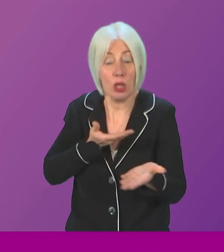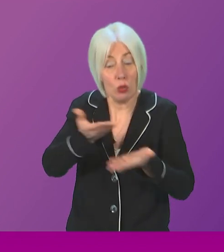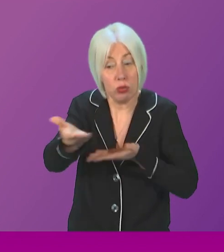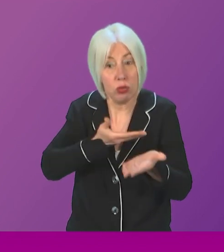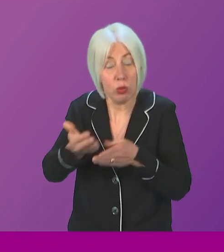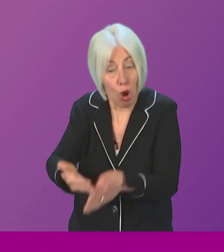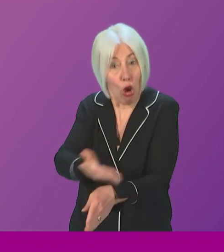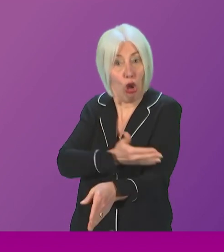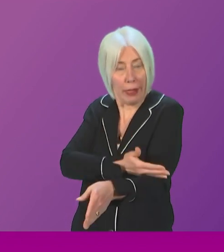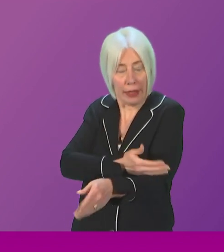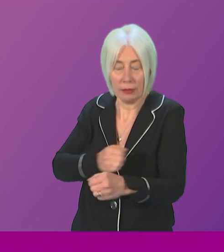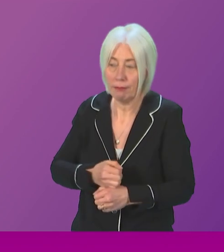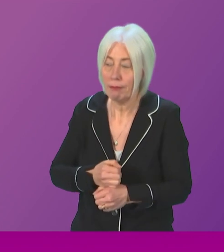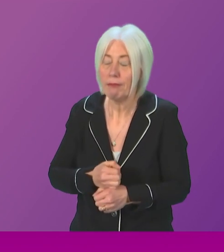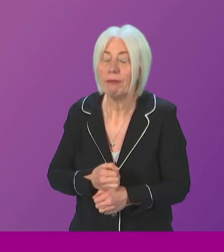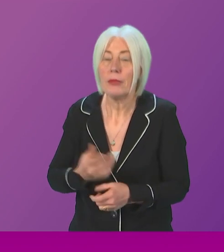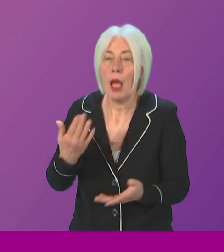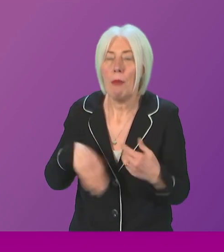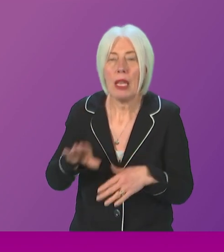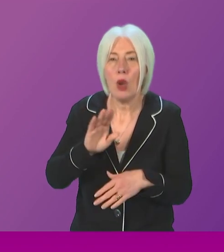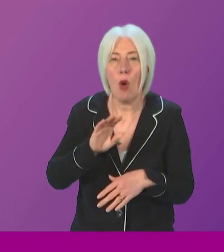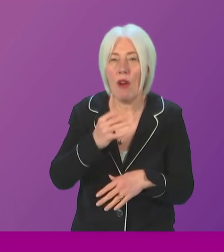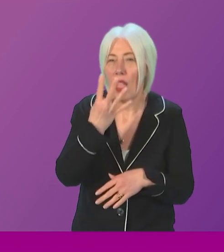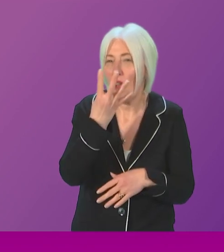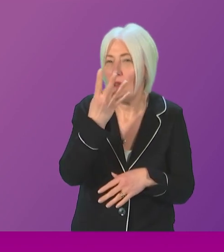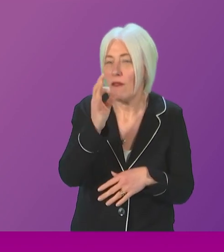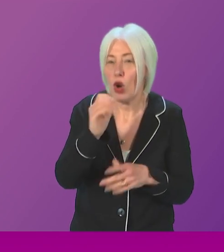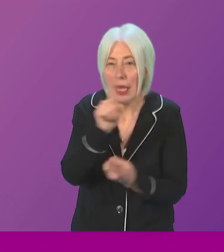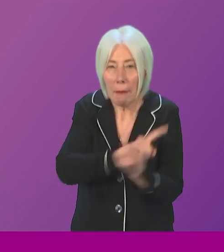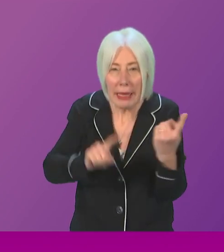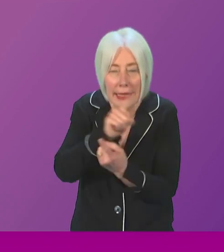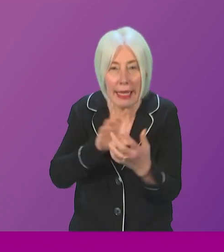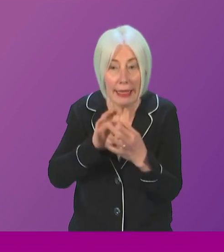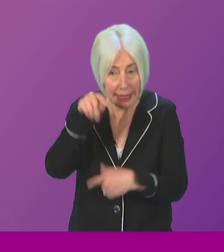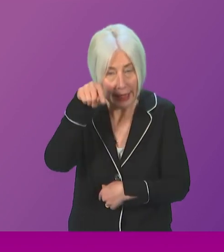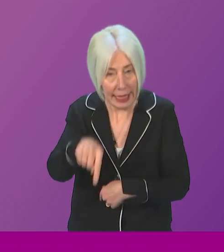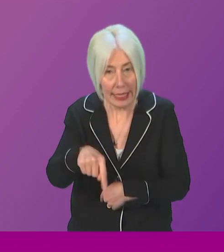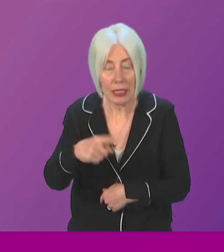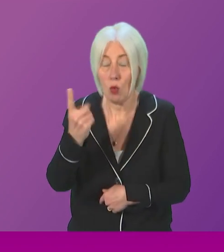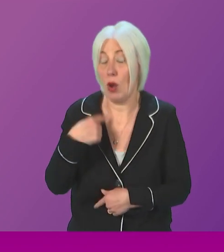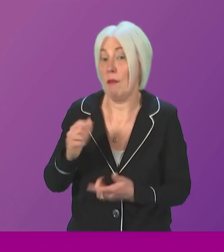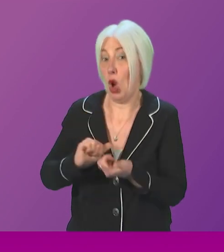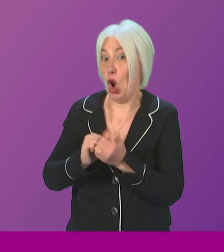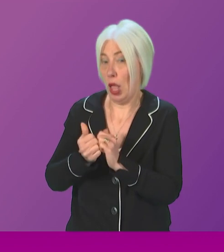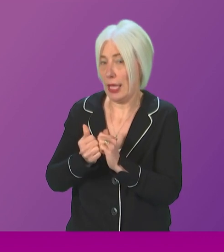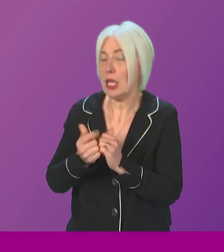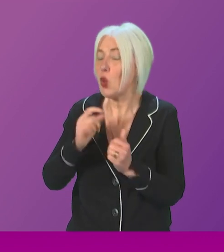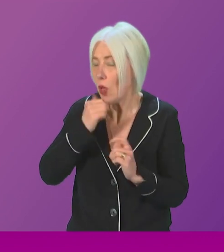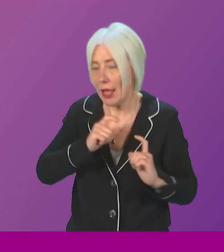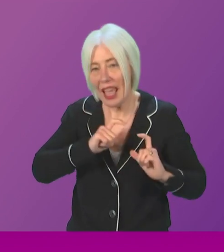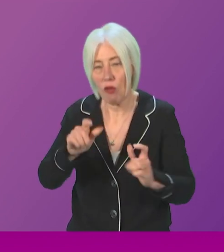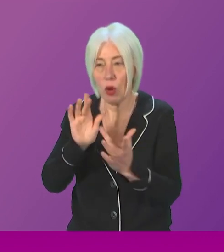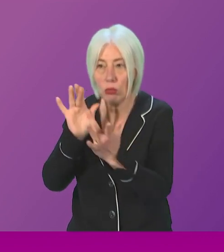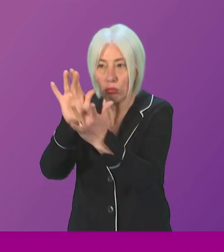process. My officials have held over 40 meetings relating to the process. And my colleague, Mary McAllen, will continue to engage